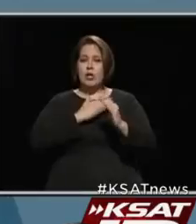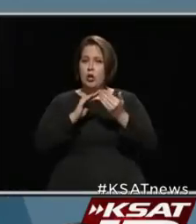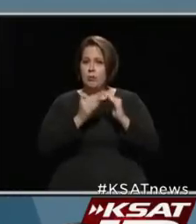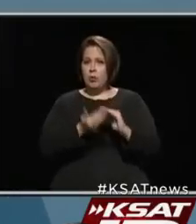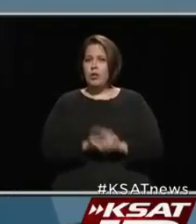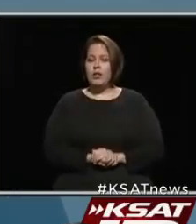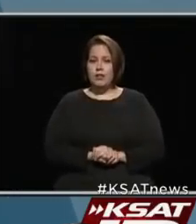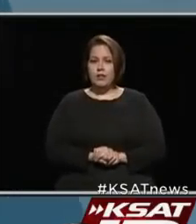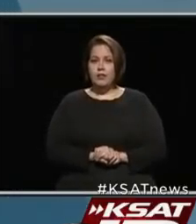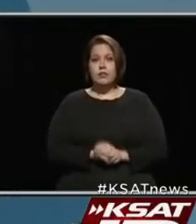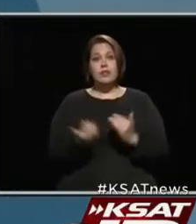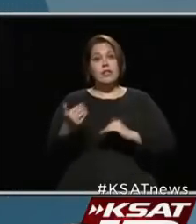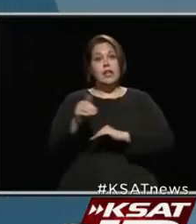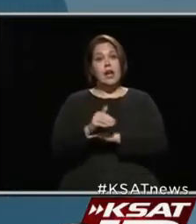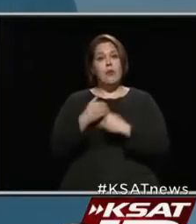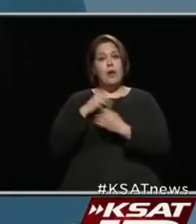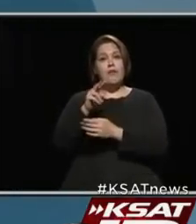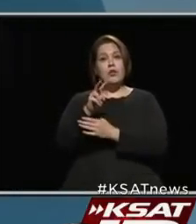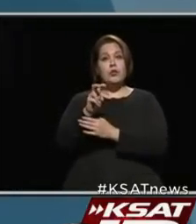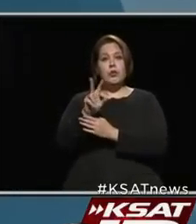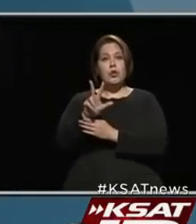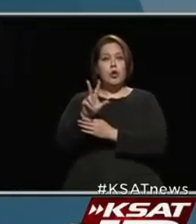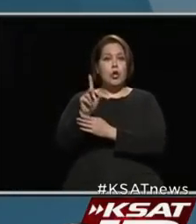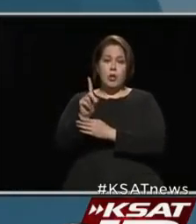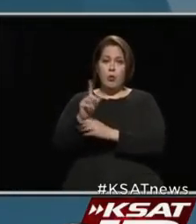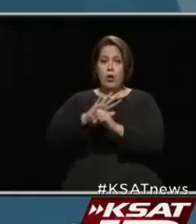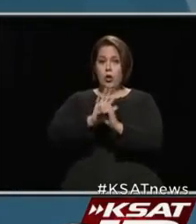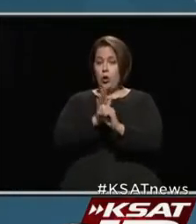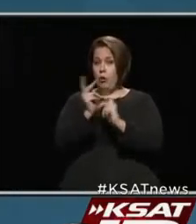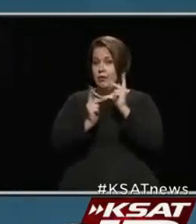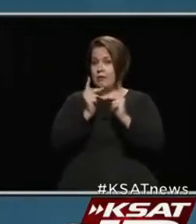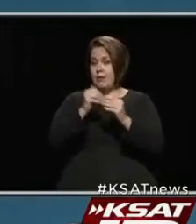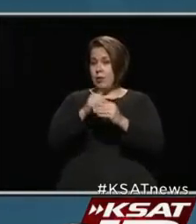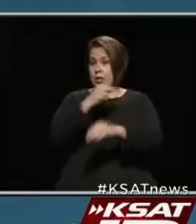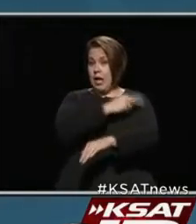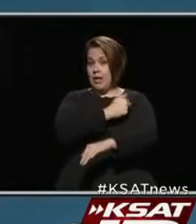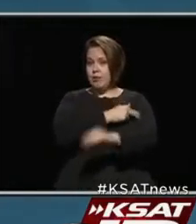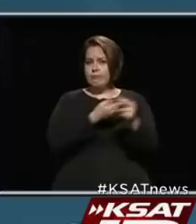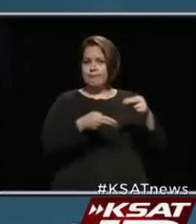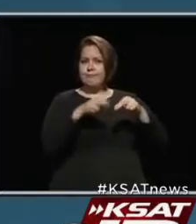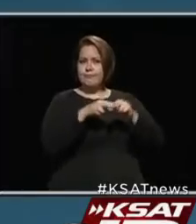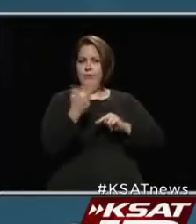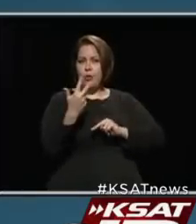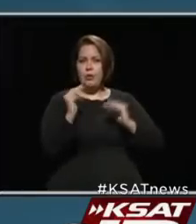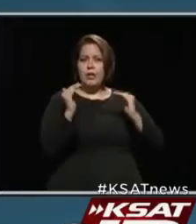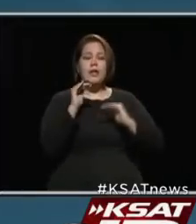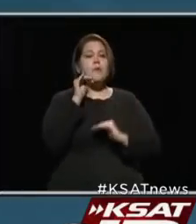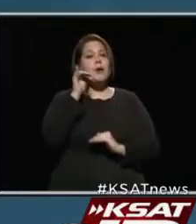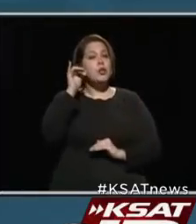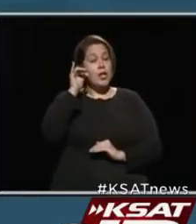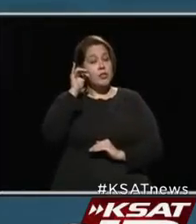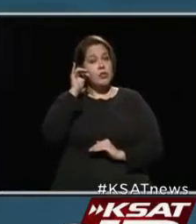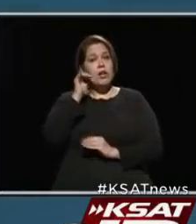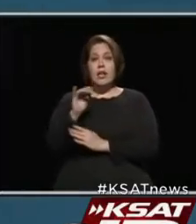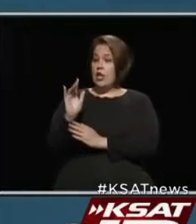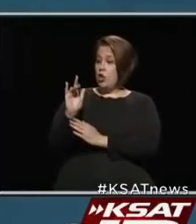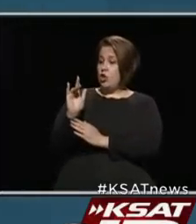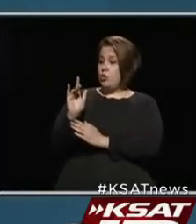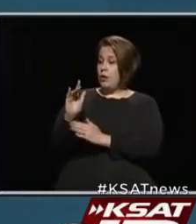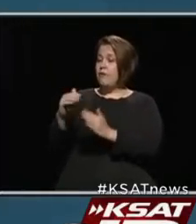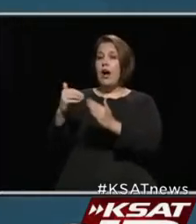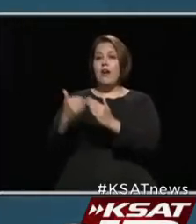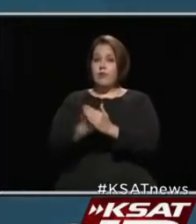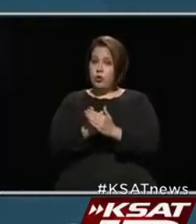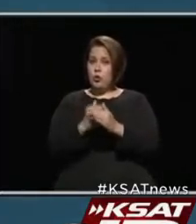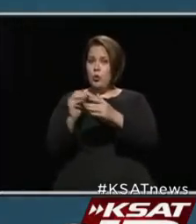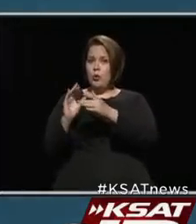started. Tonight, there are 231 COVID patients in the hospital, which is up three from yesterday. There are 25 new COVID